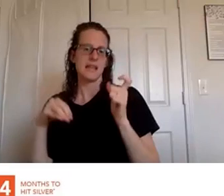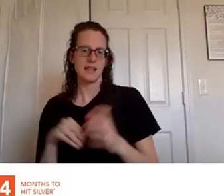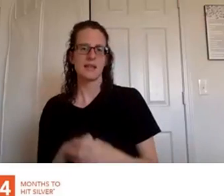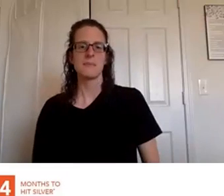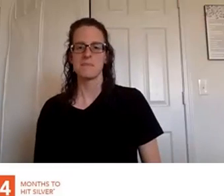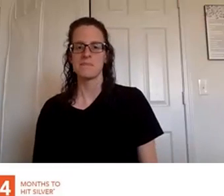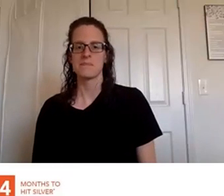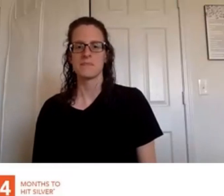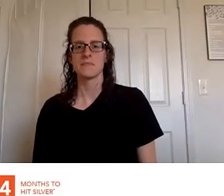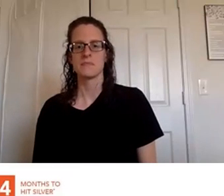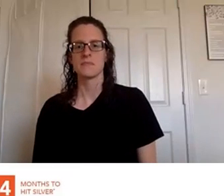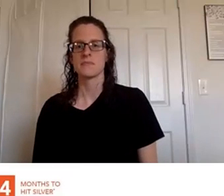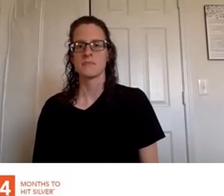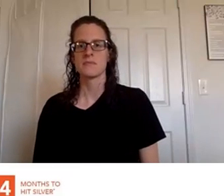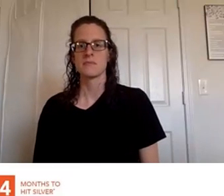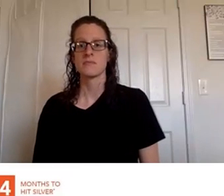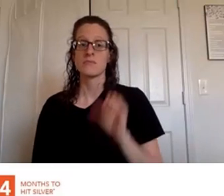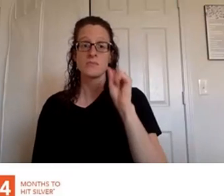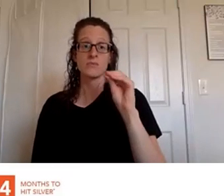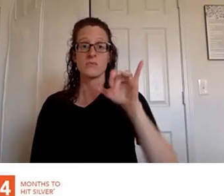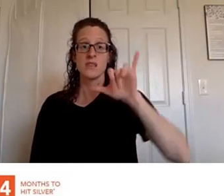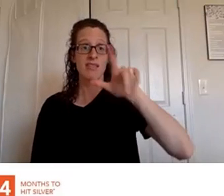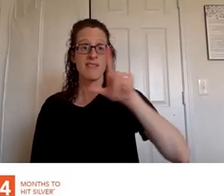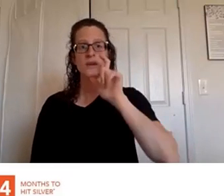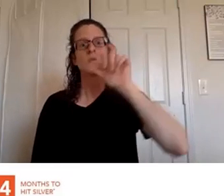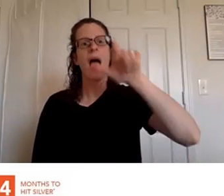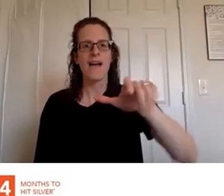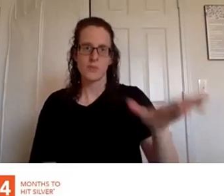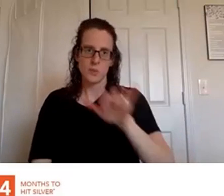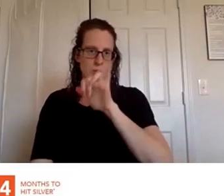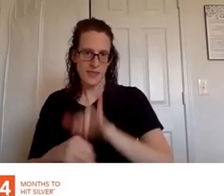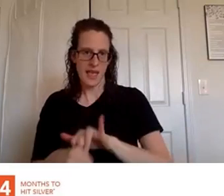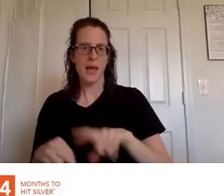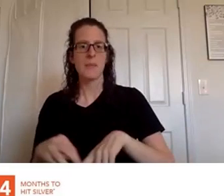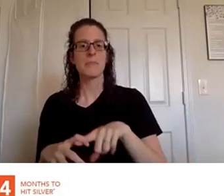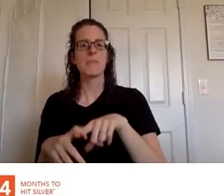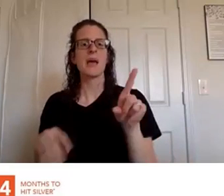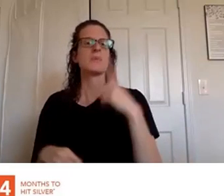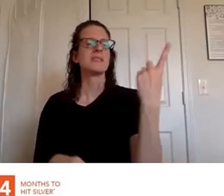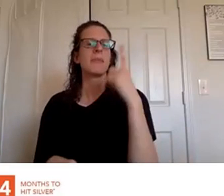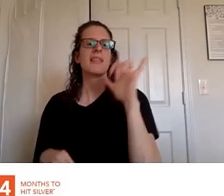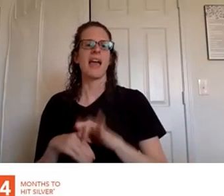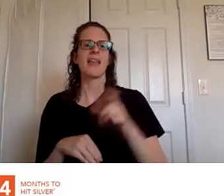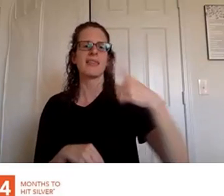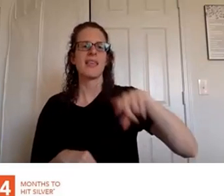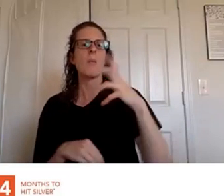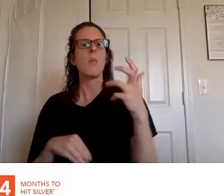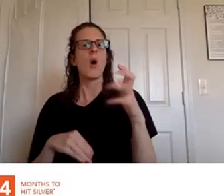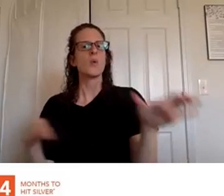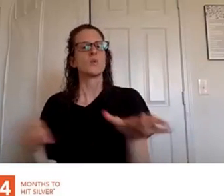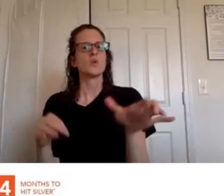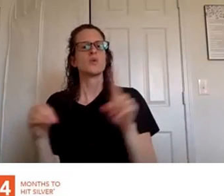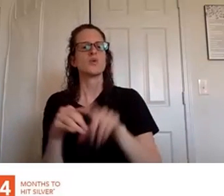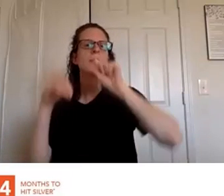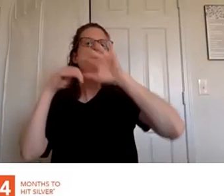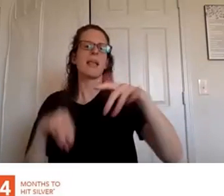ranks so young living didn't have to do this but it was just something that they wanted to do just to bless